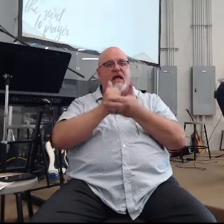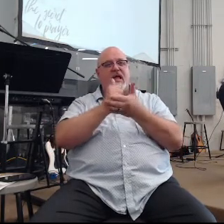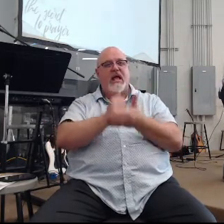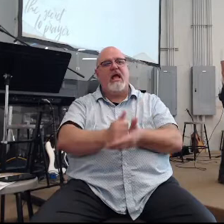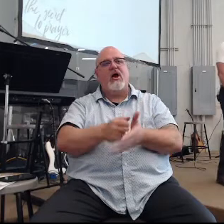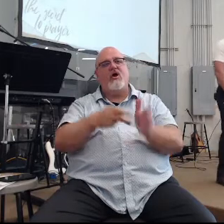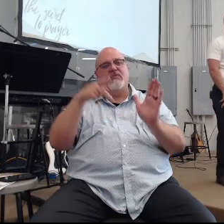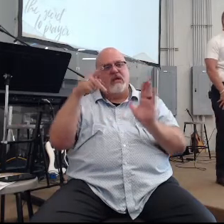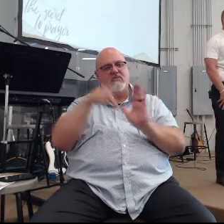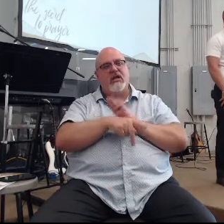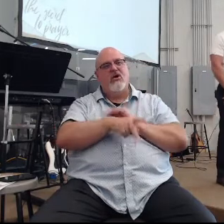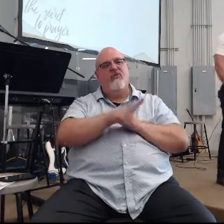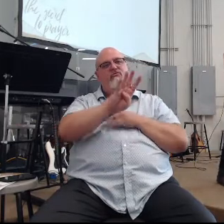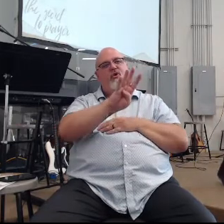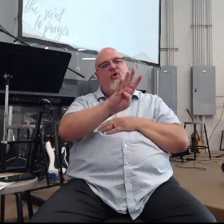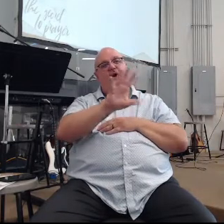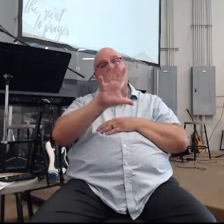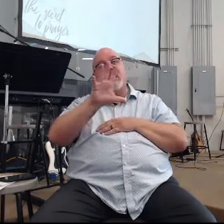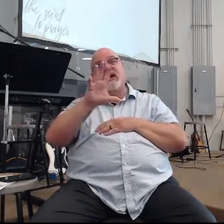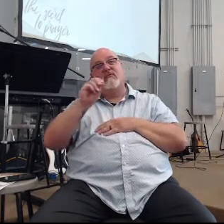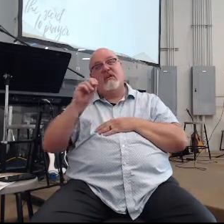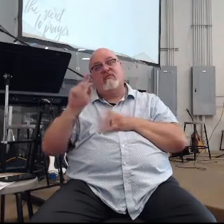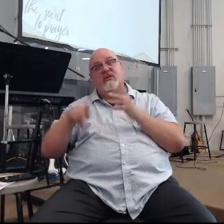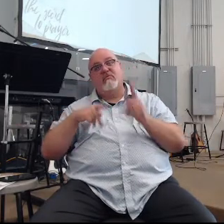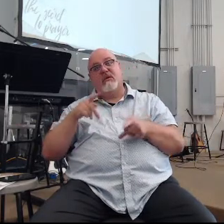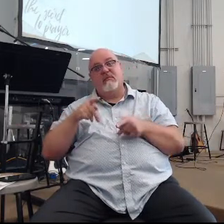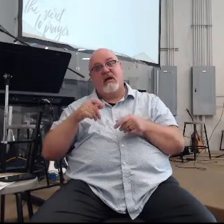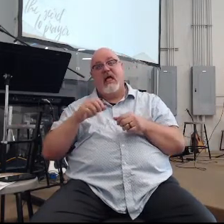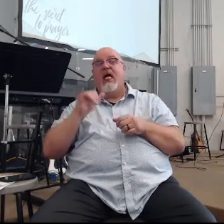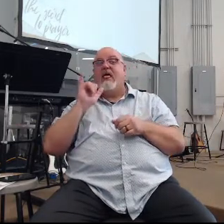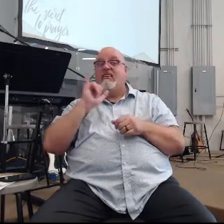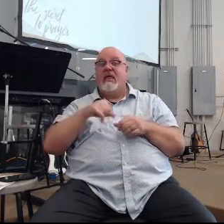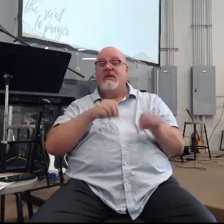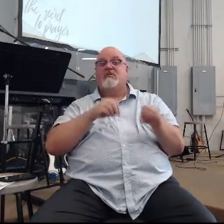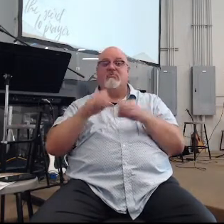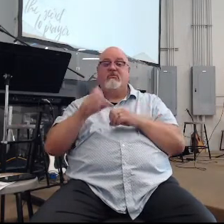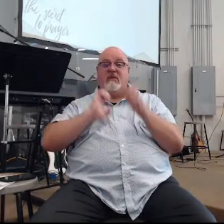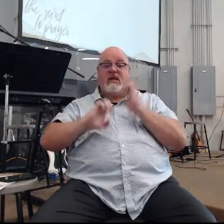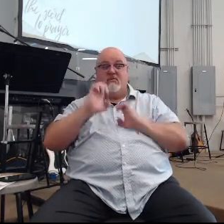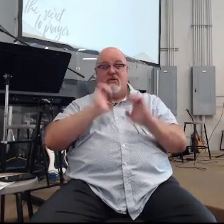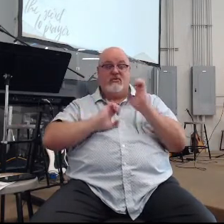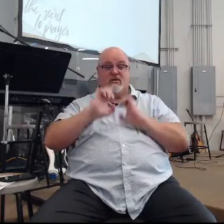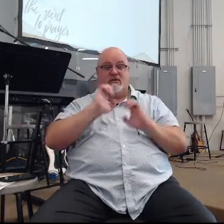450 people that is pretty moved by emotion